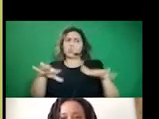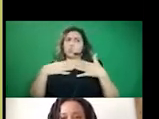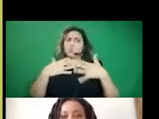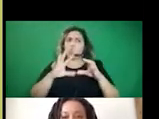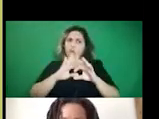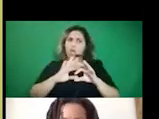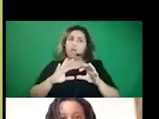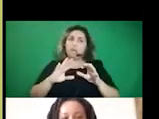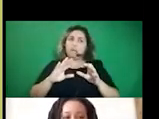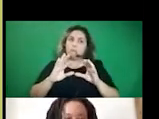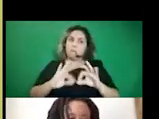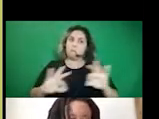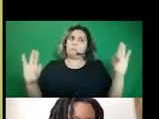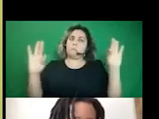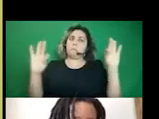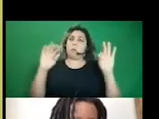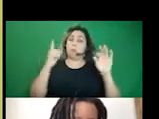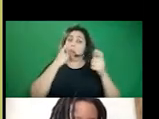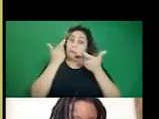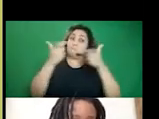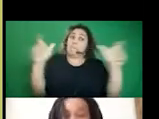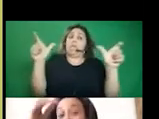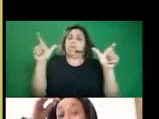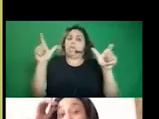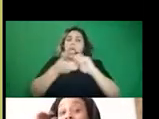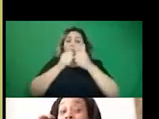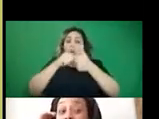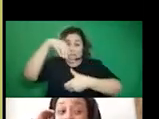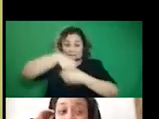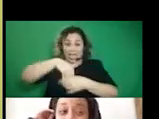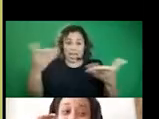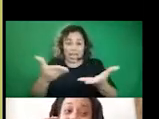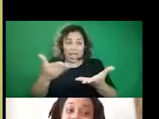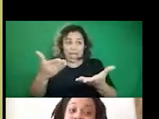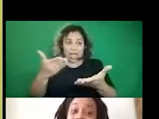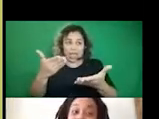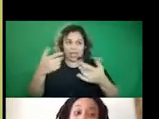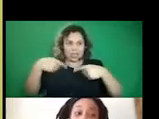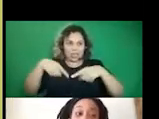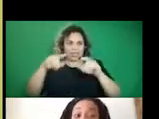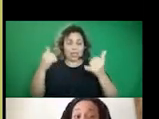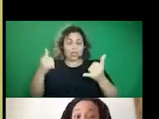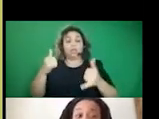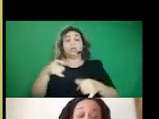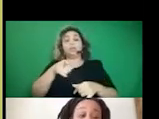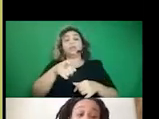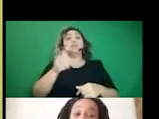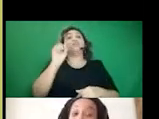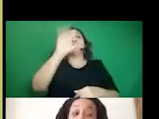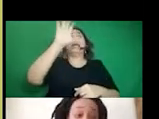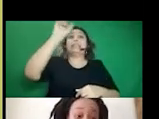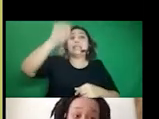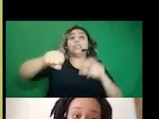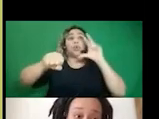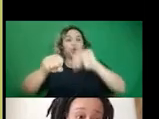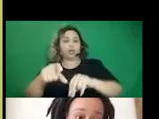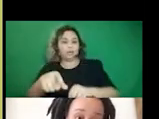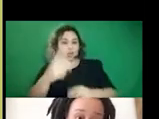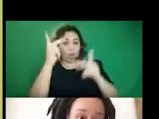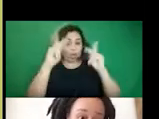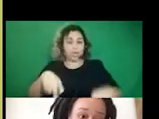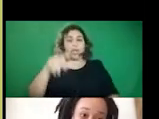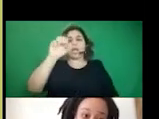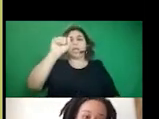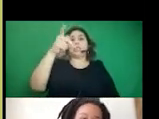Thoughts in the chat. Oh, and I may call on people to explain why. So we have a very fast yes from